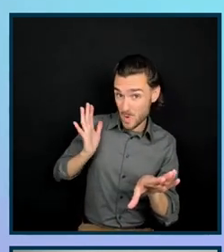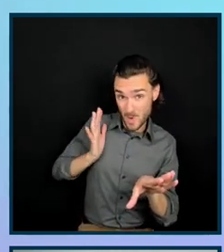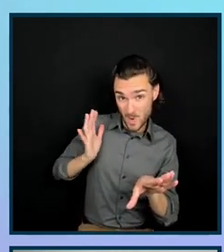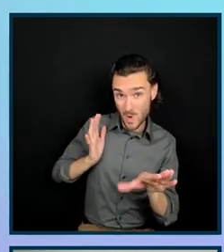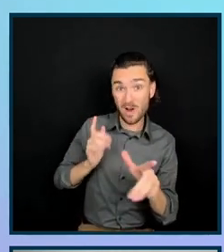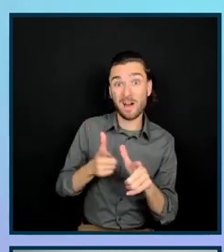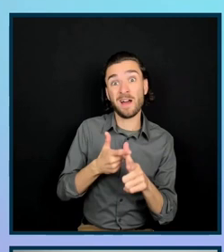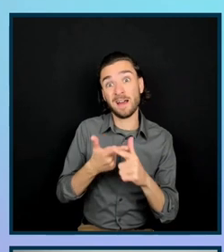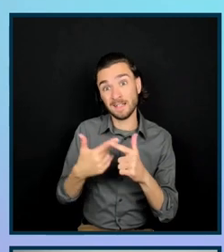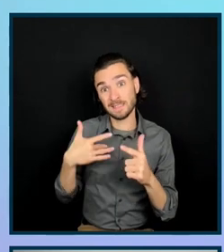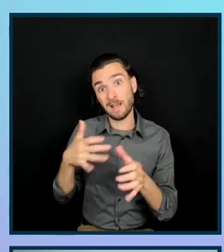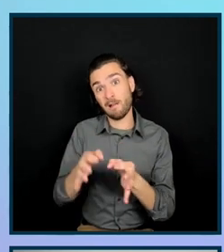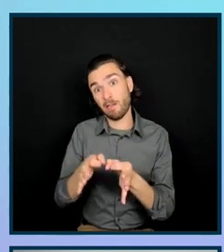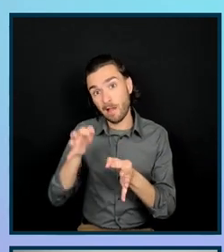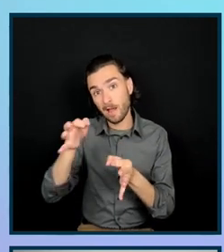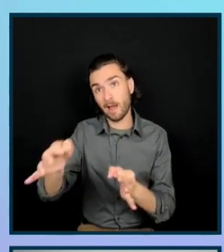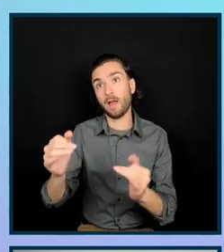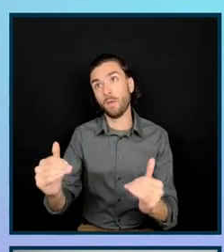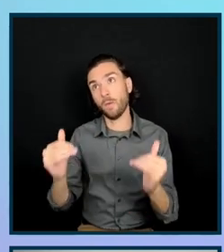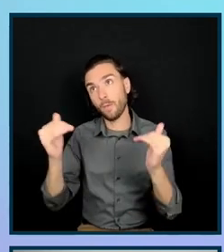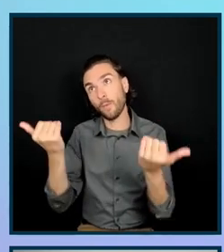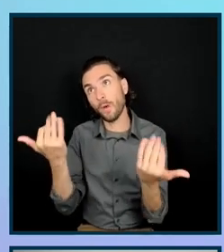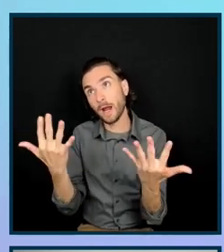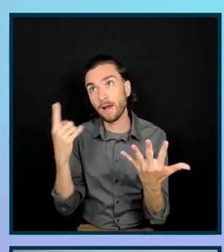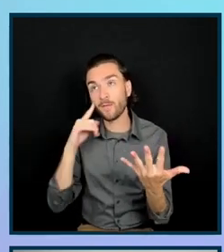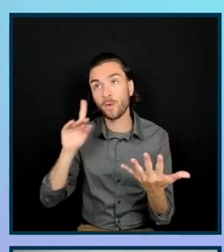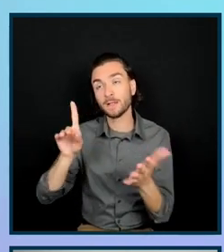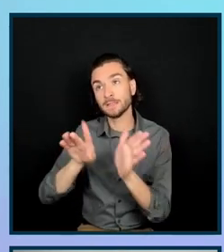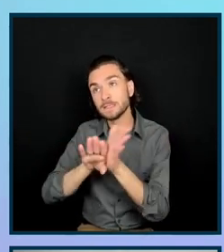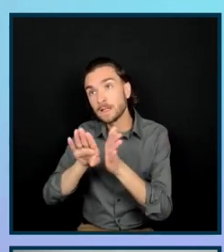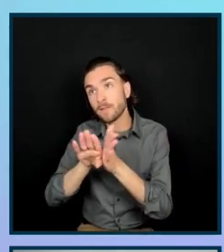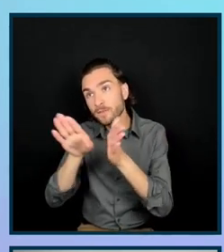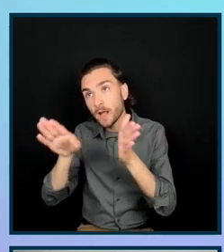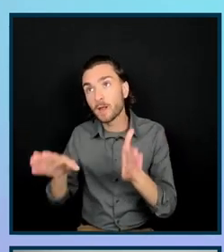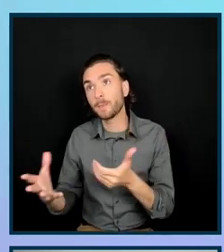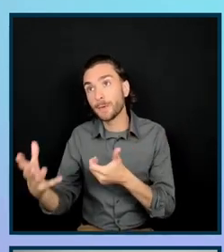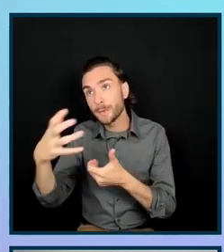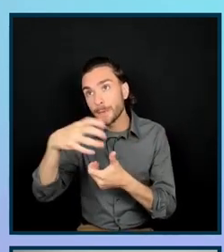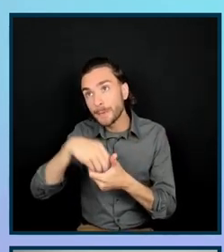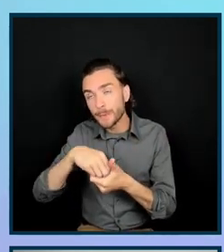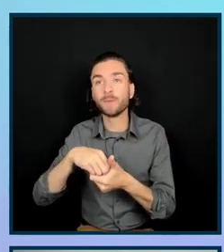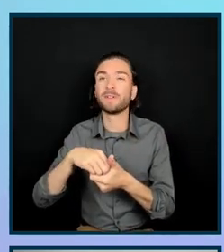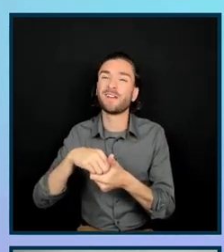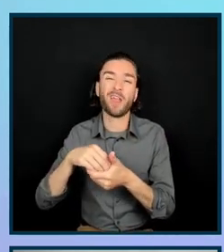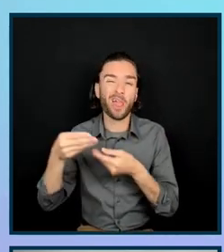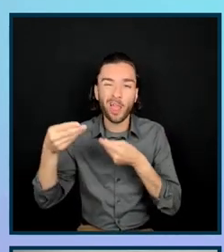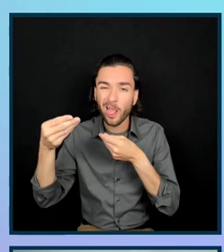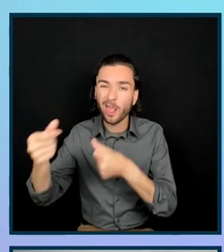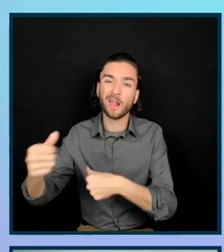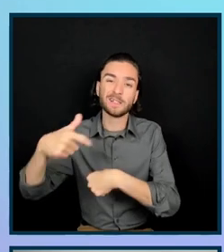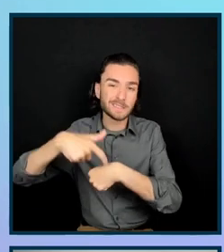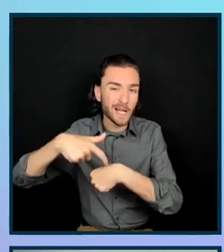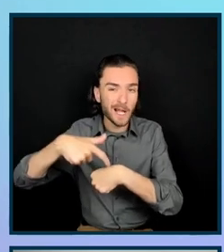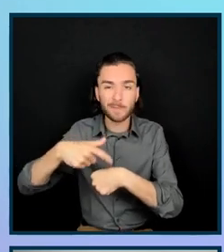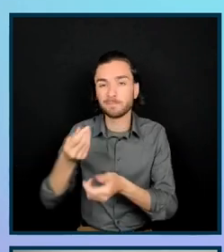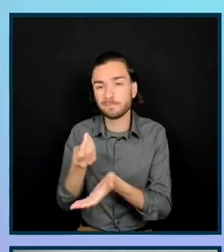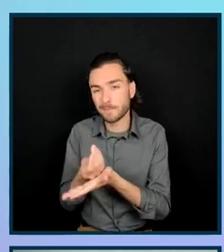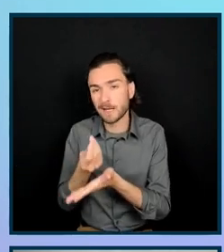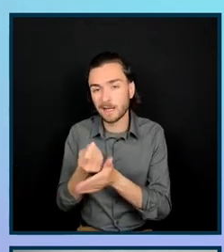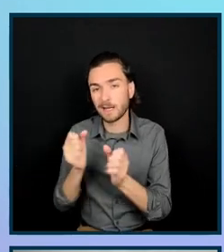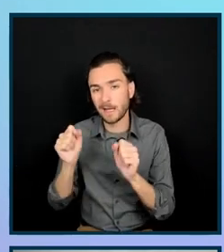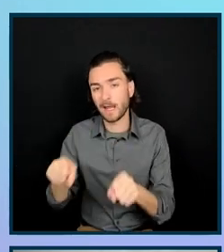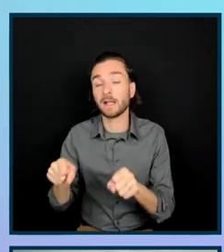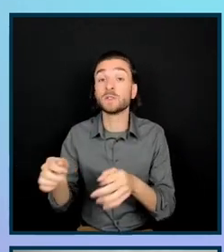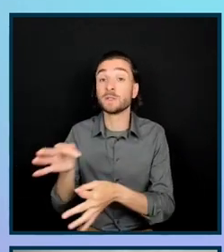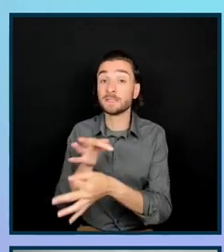more expensive and much slower to implement. So, of course, we talk about shifting left in the accessibility process to design or